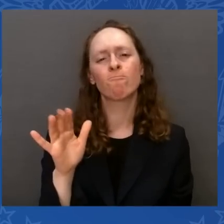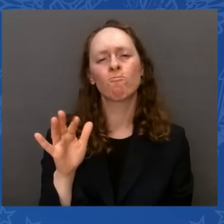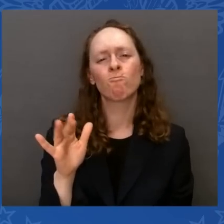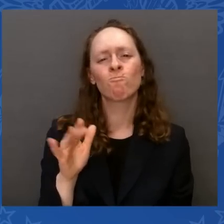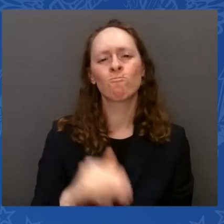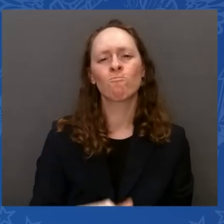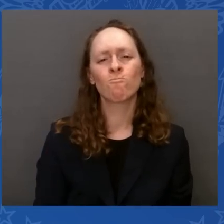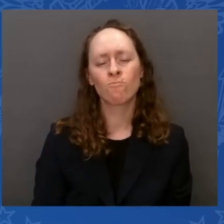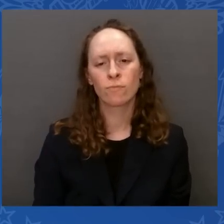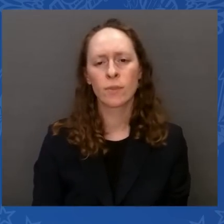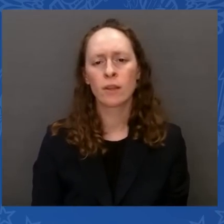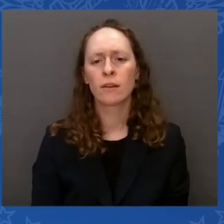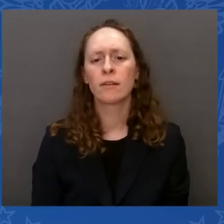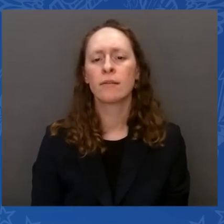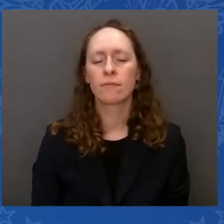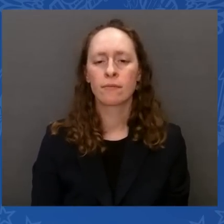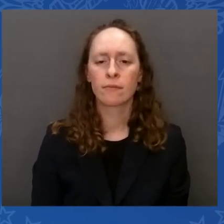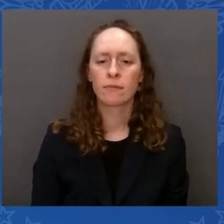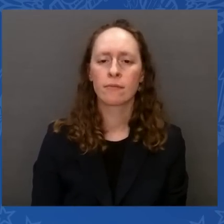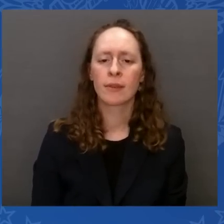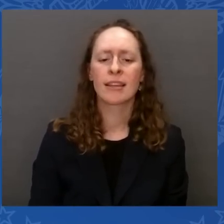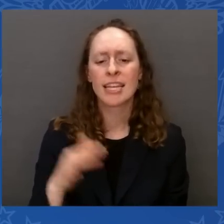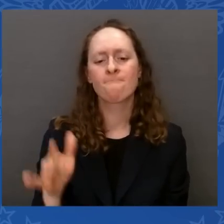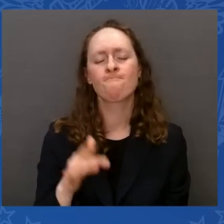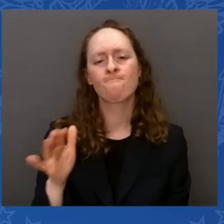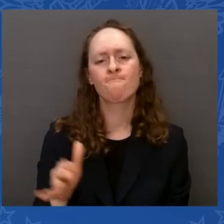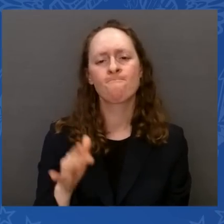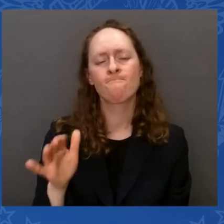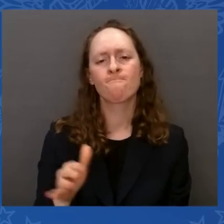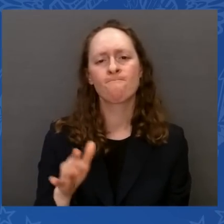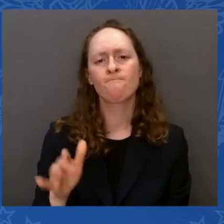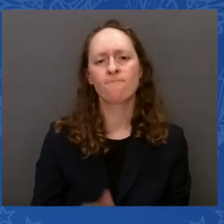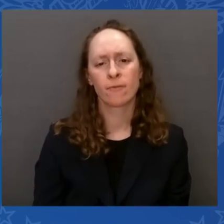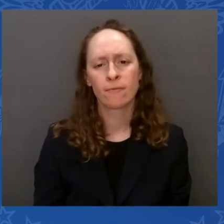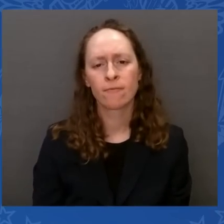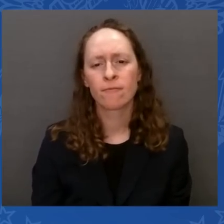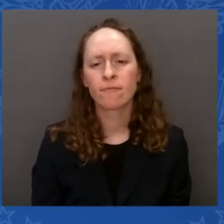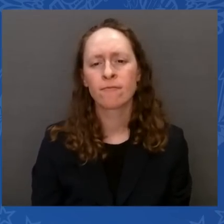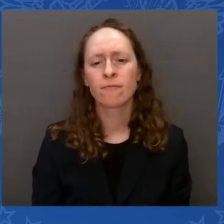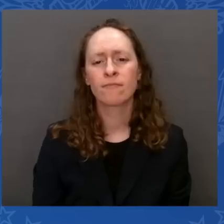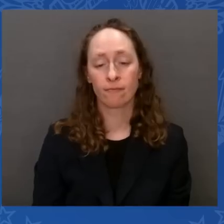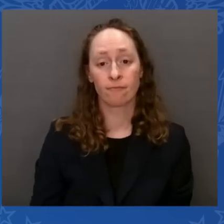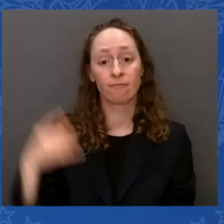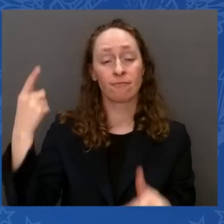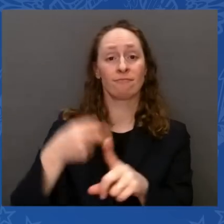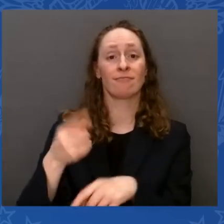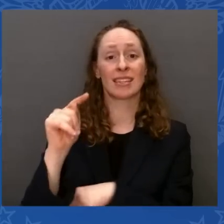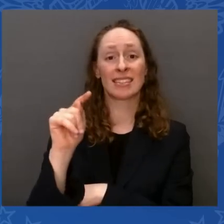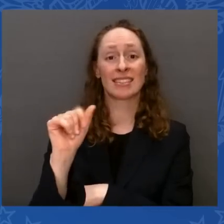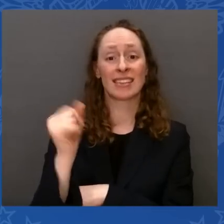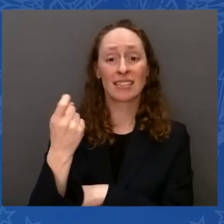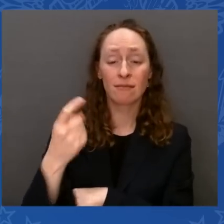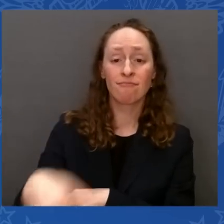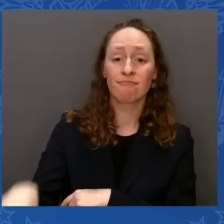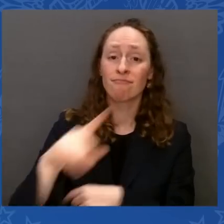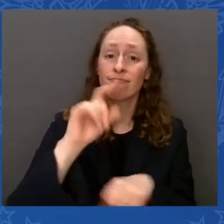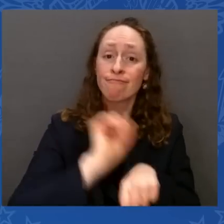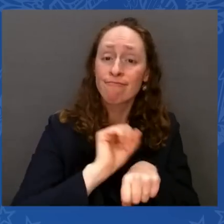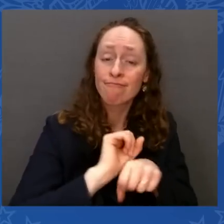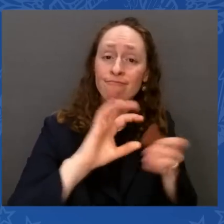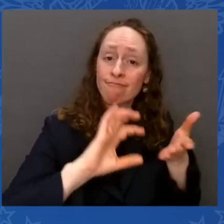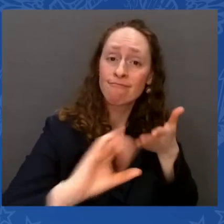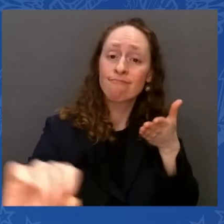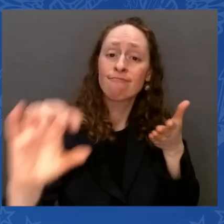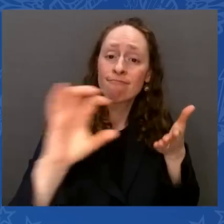billionaires in America. Now there are about 1,000. They should be paying a higher tax rate